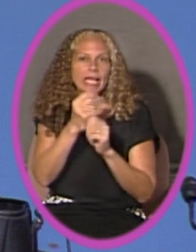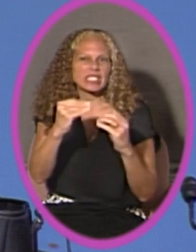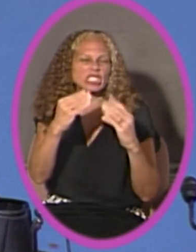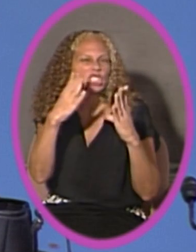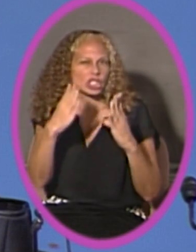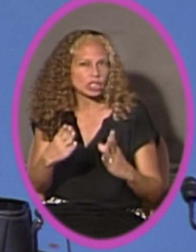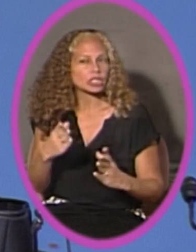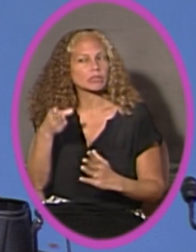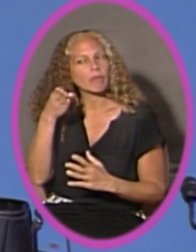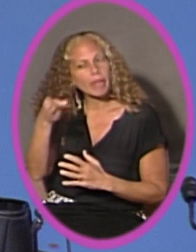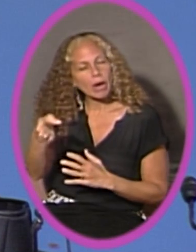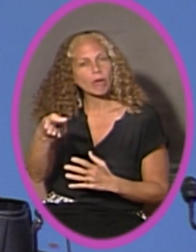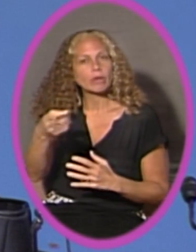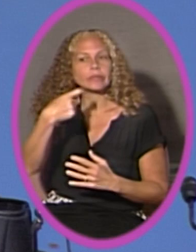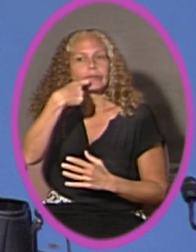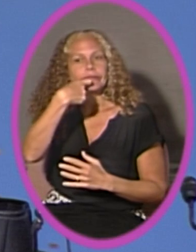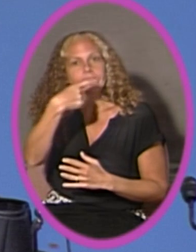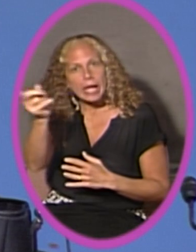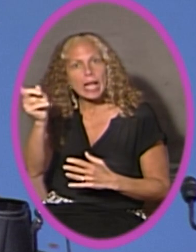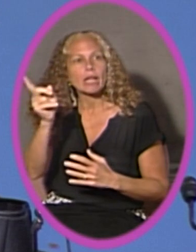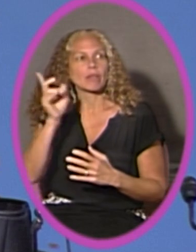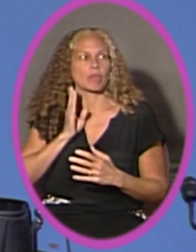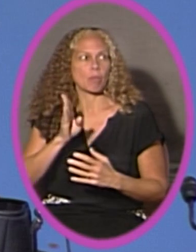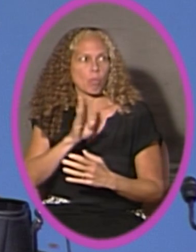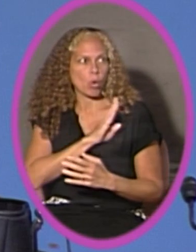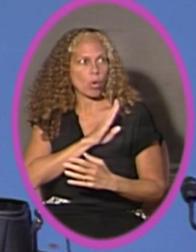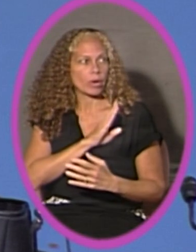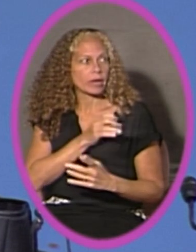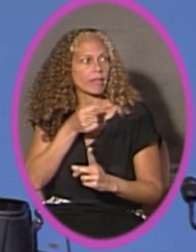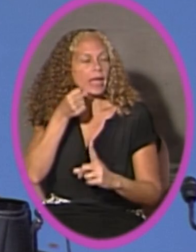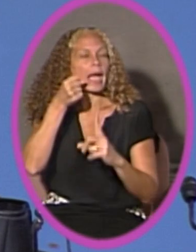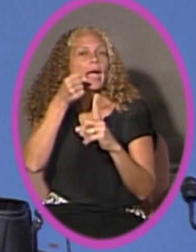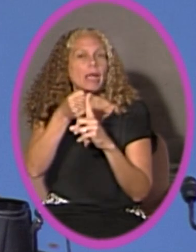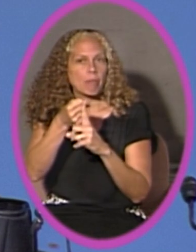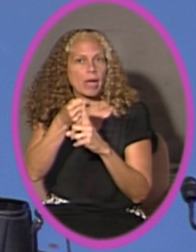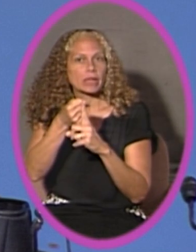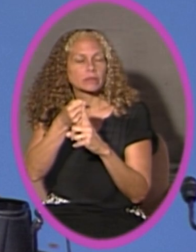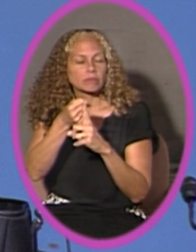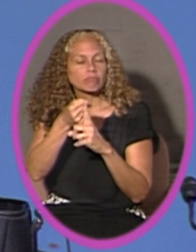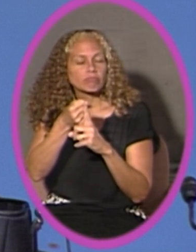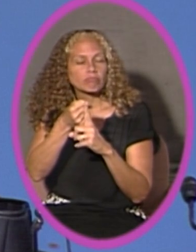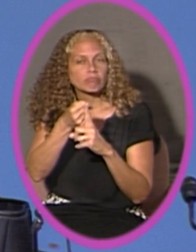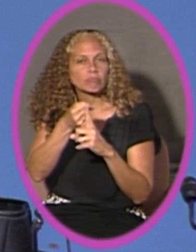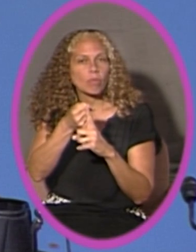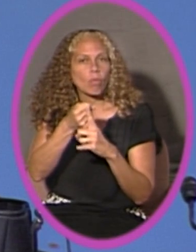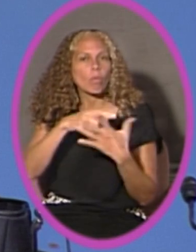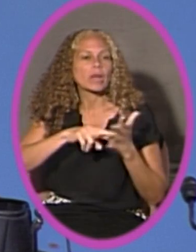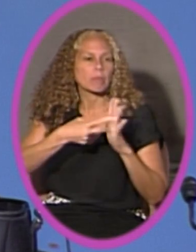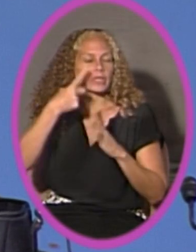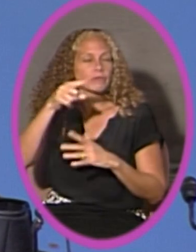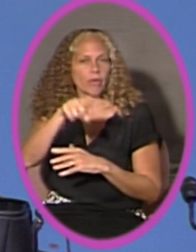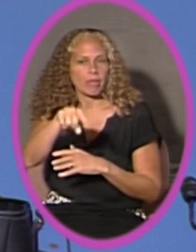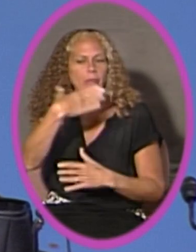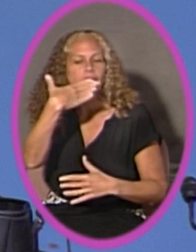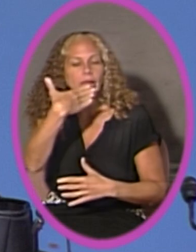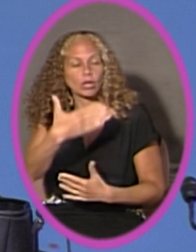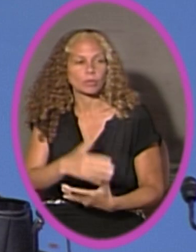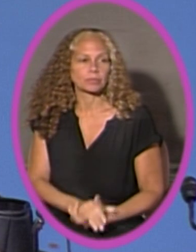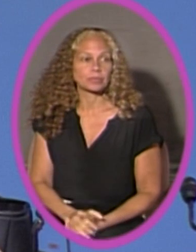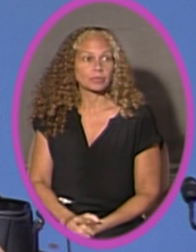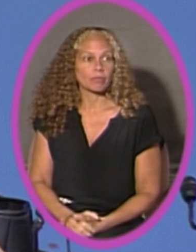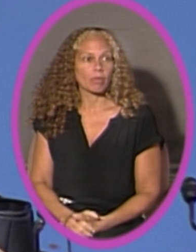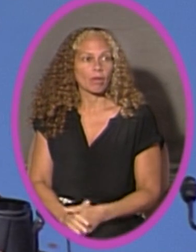out there to tell the board the impact that they will, that this will have on them. Thank you, Madam Chair.